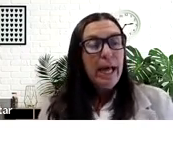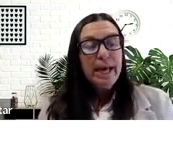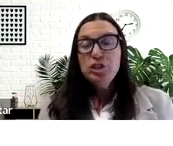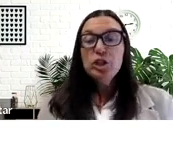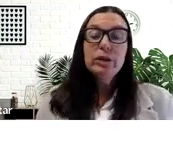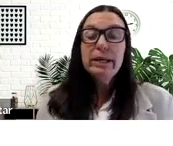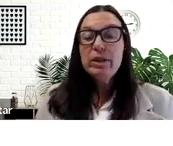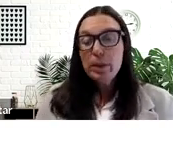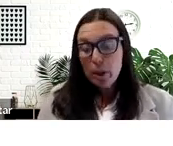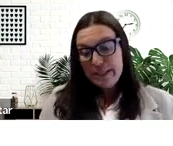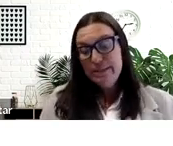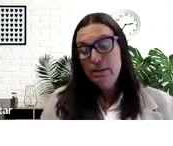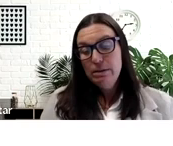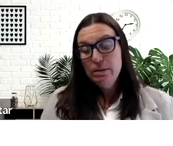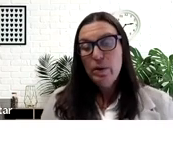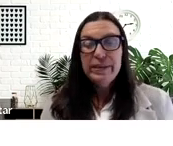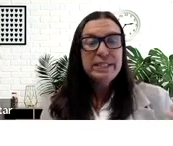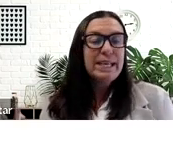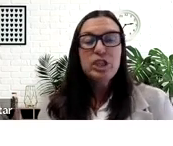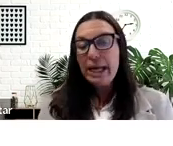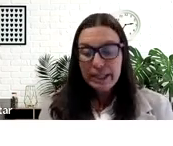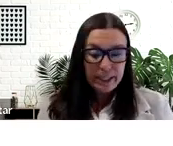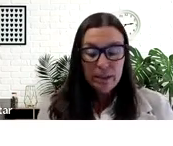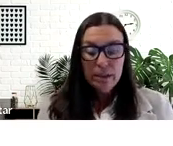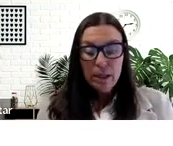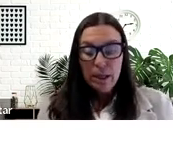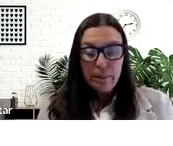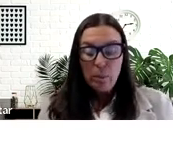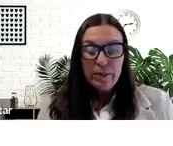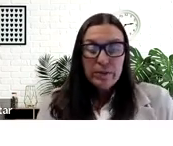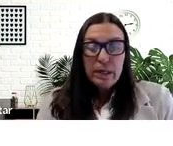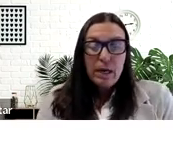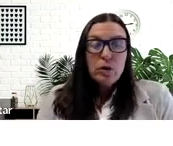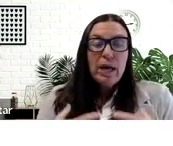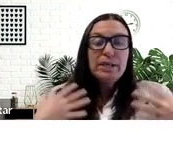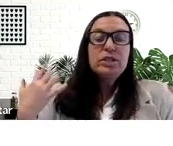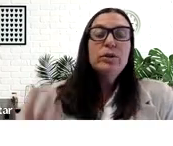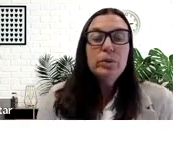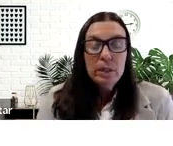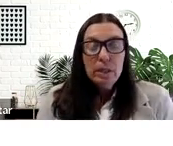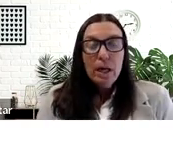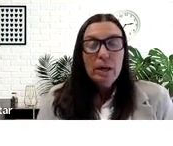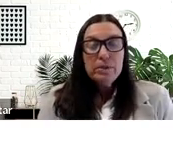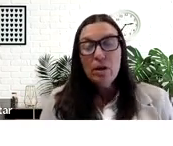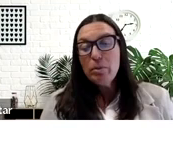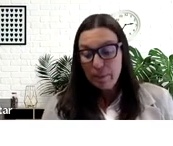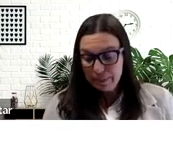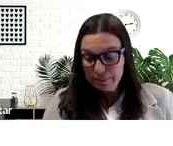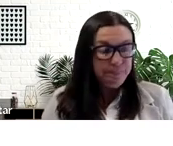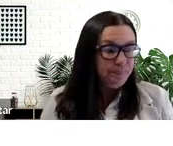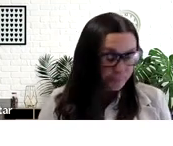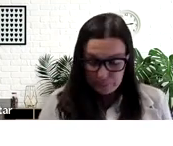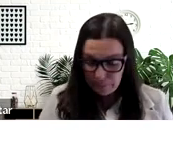as journaling with purpose, with intentionality, with trying to solve